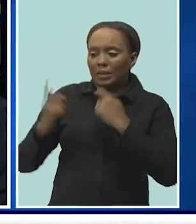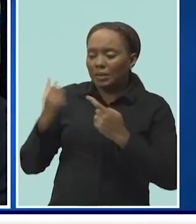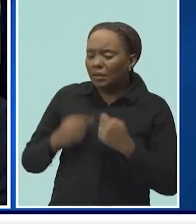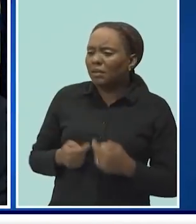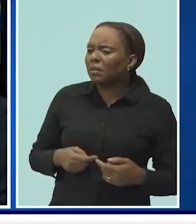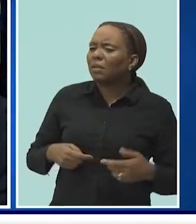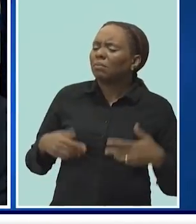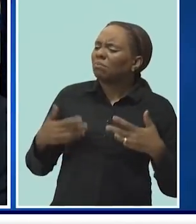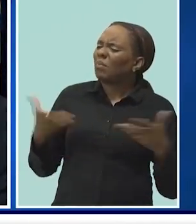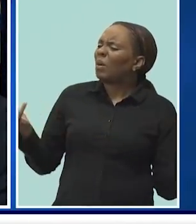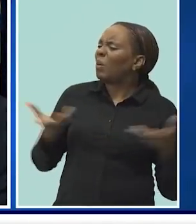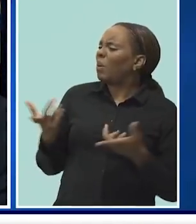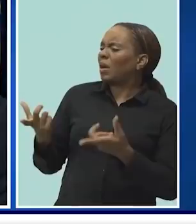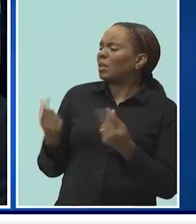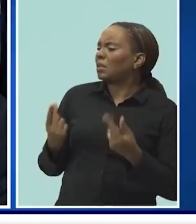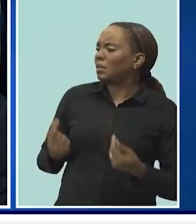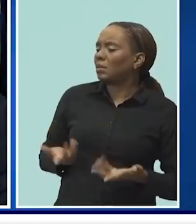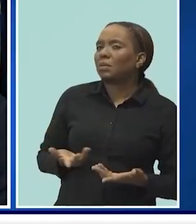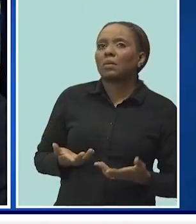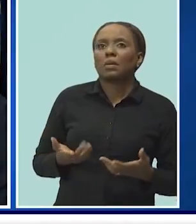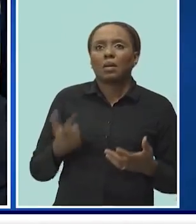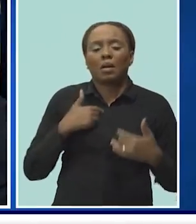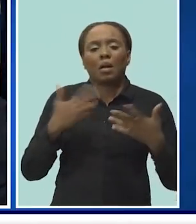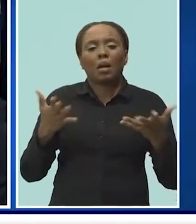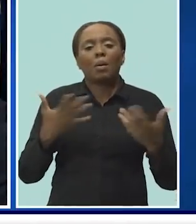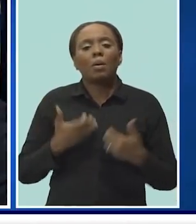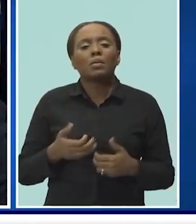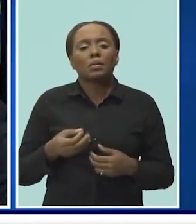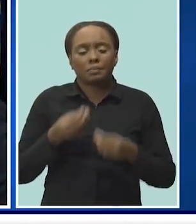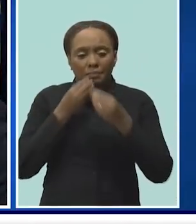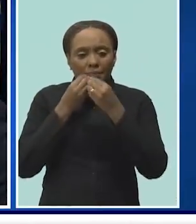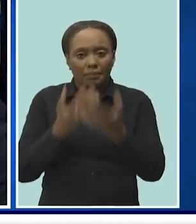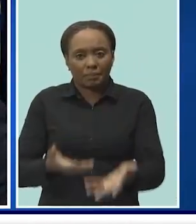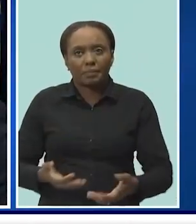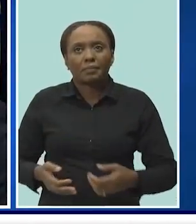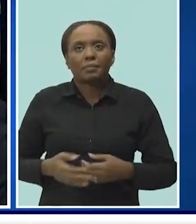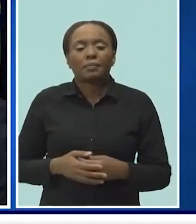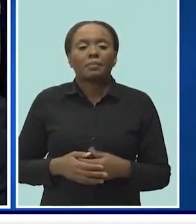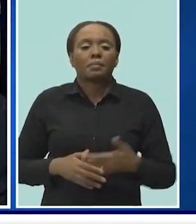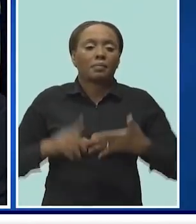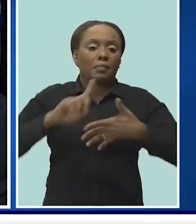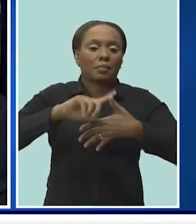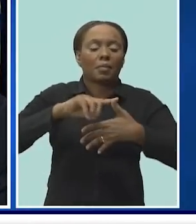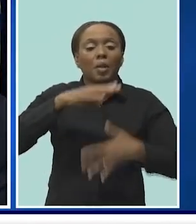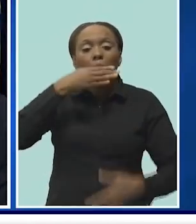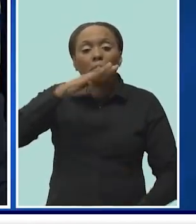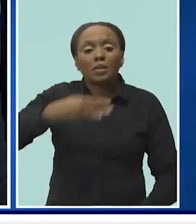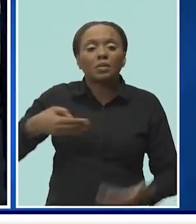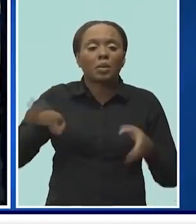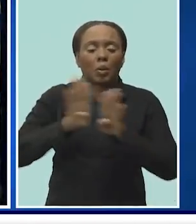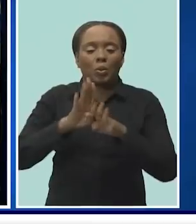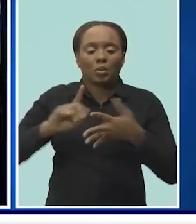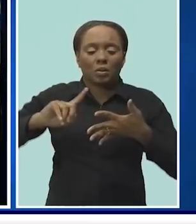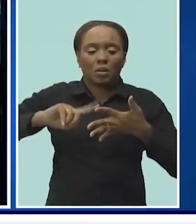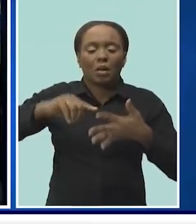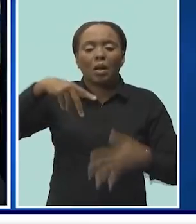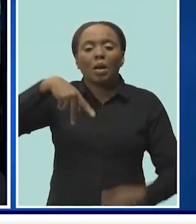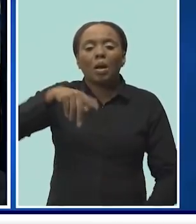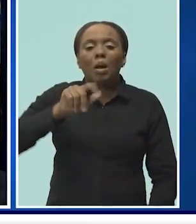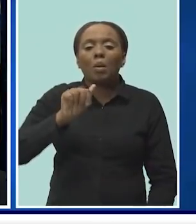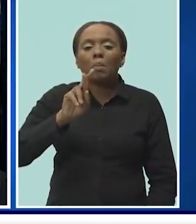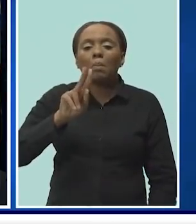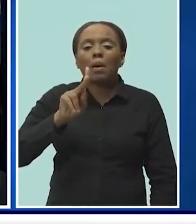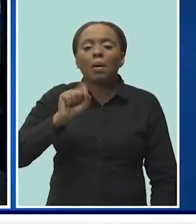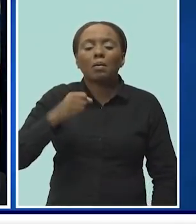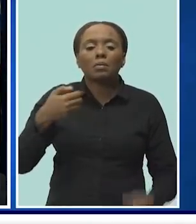allowed to do? So let me take the opportunity to remind Barbadians, beaches are closed, parks are closed, no exercise,